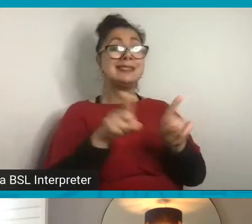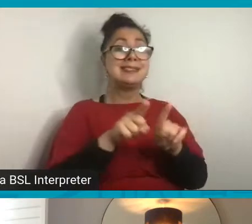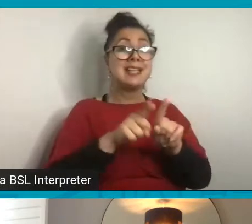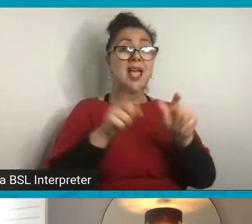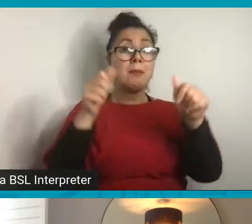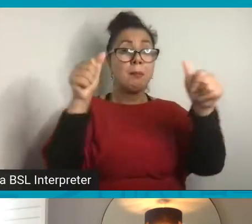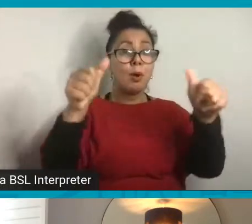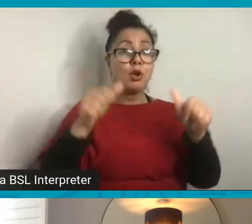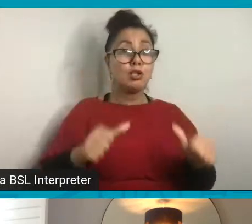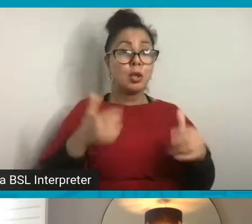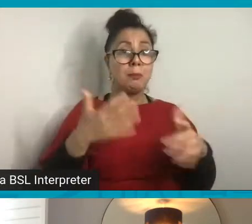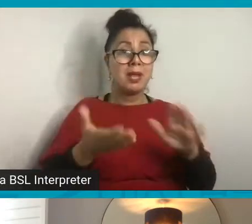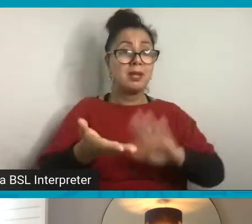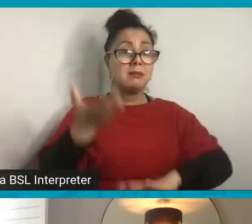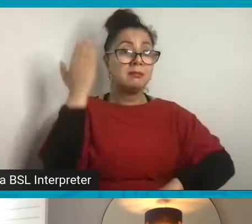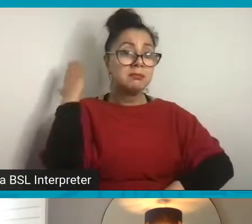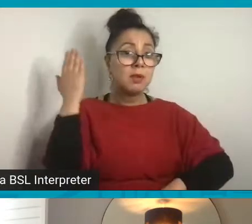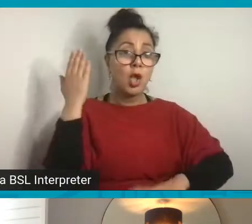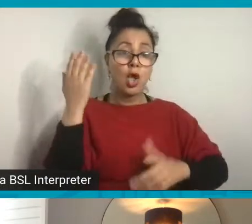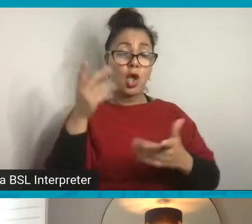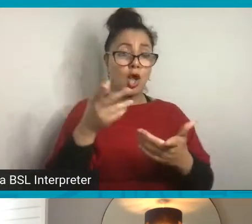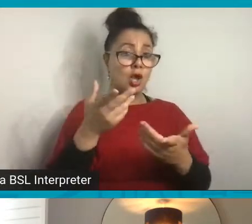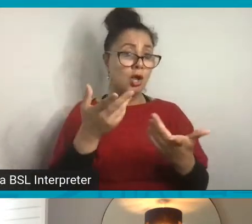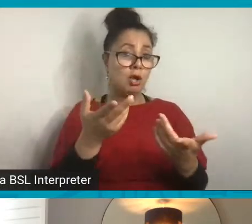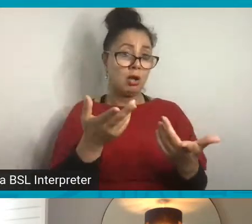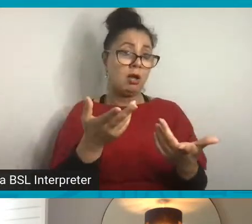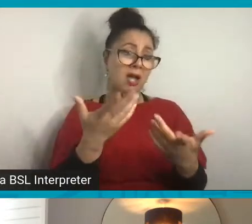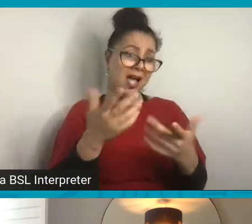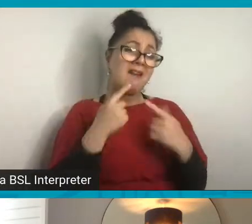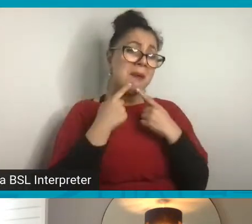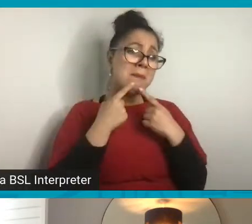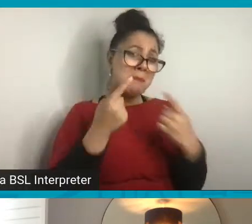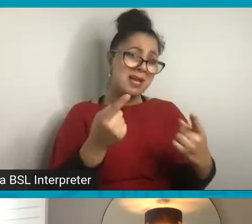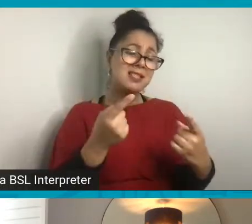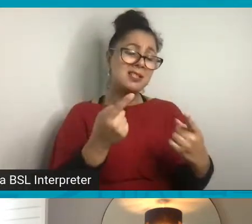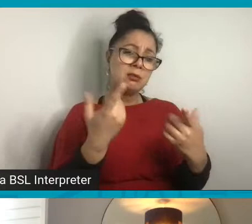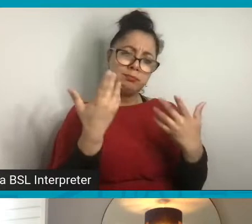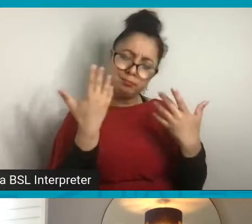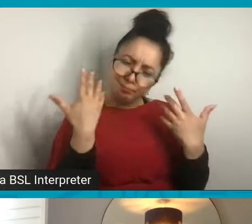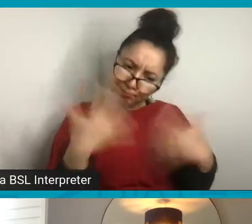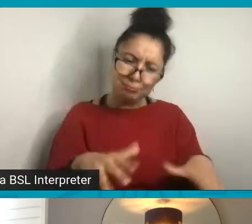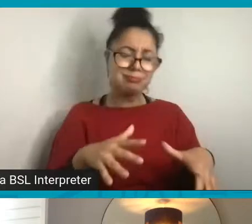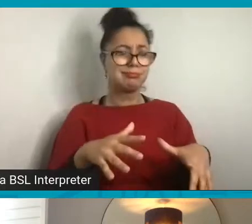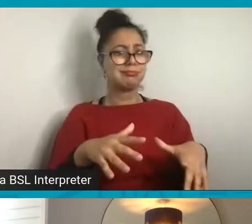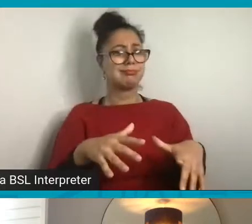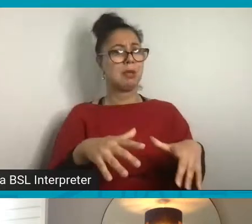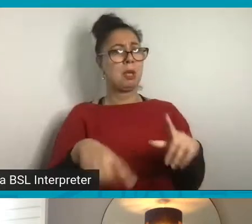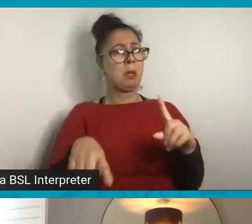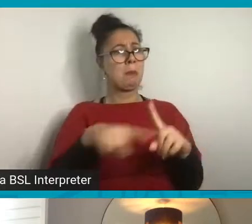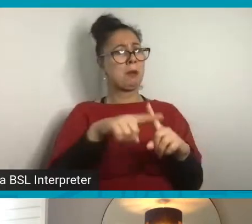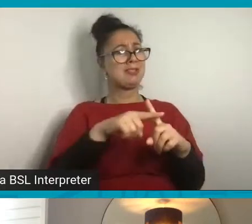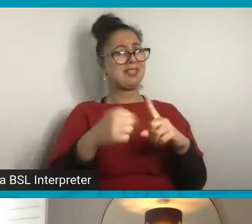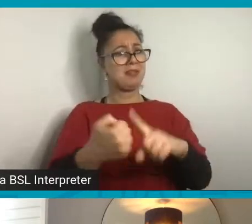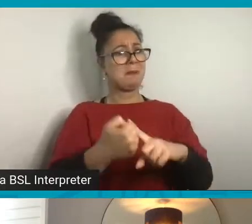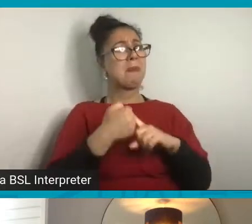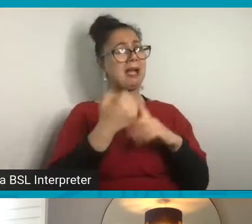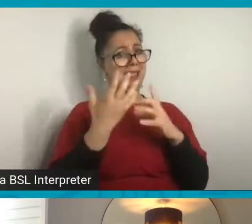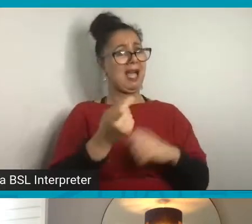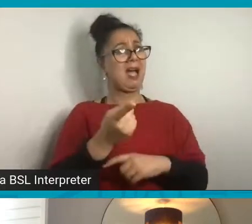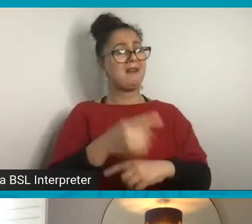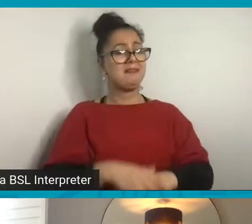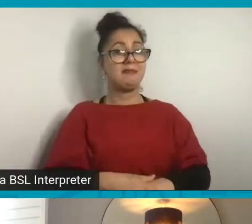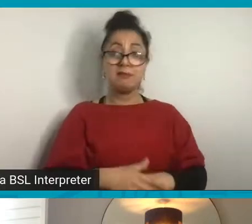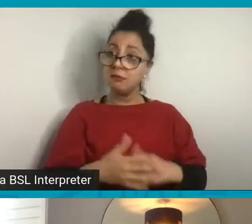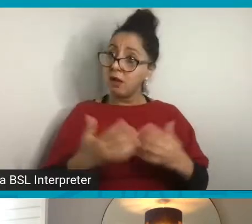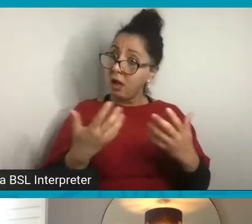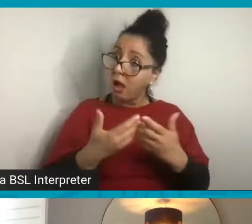earlier, we have a message like that. It's really impactful. So how are we getting on? I